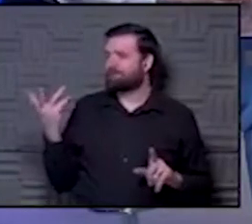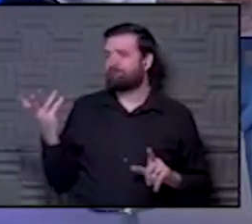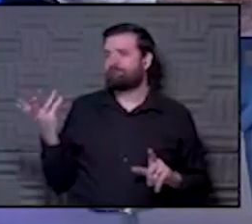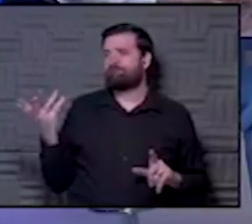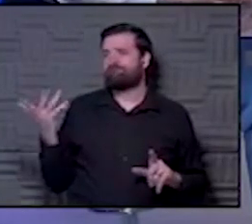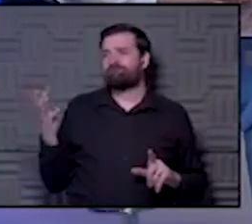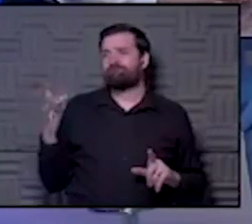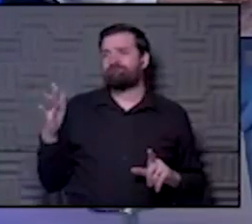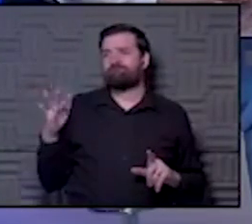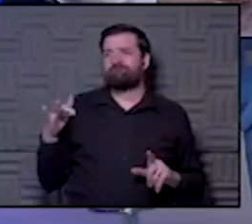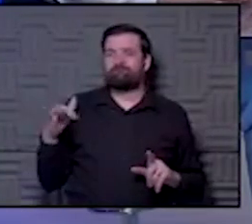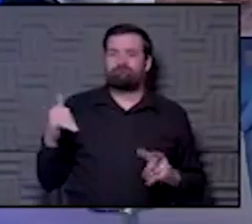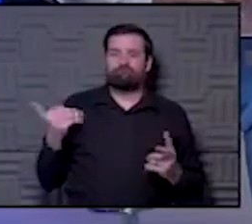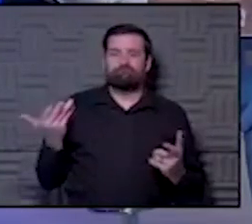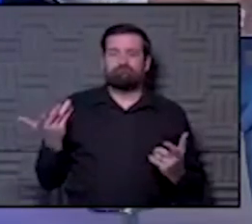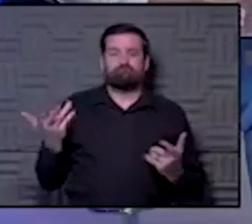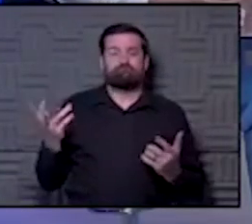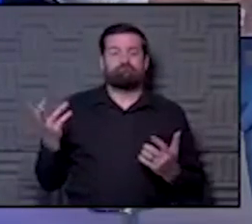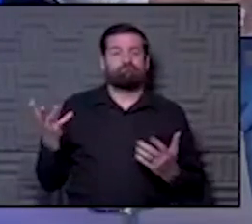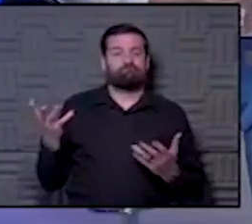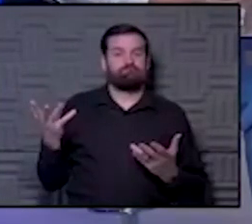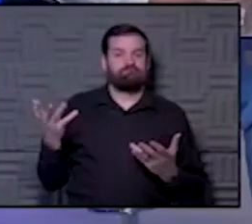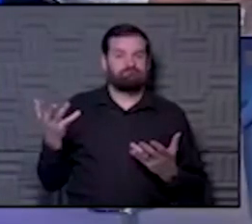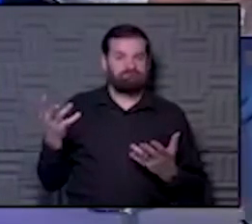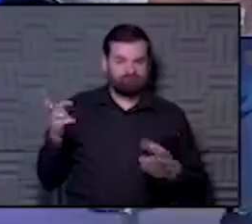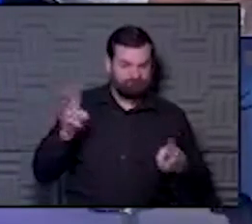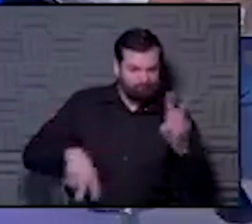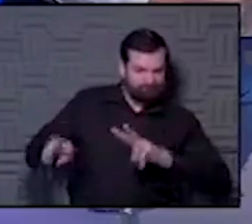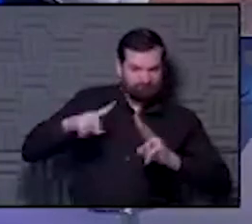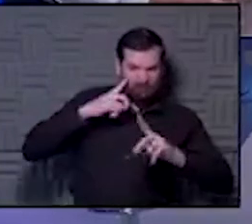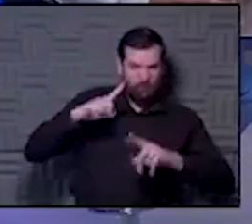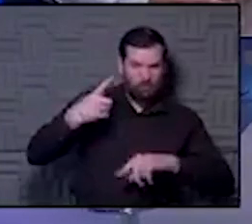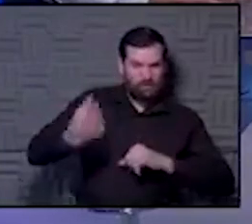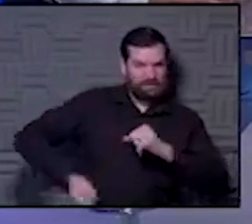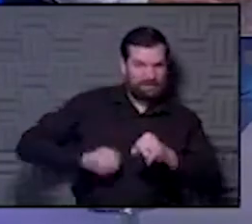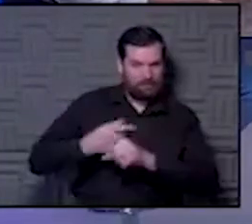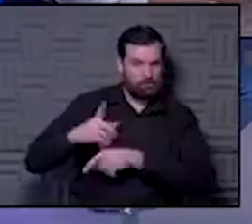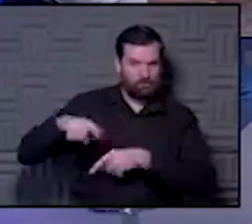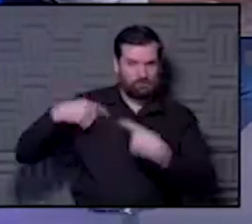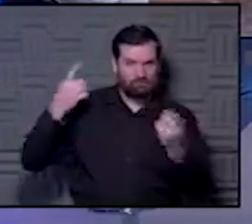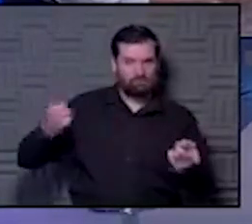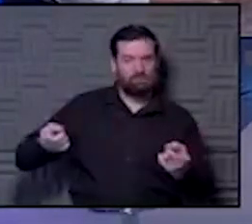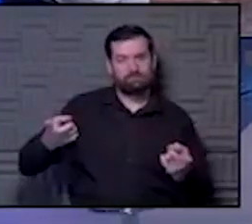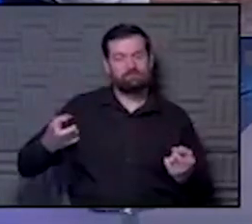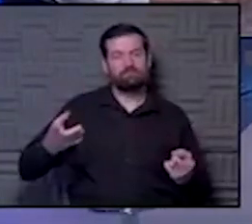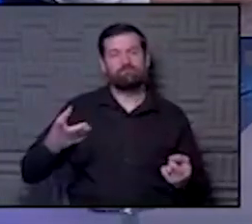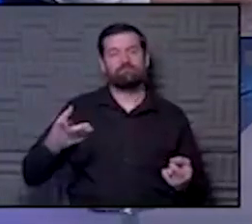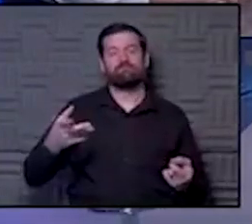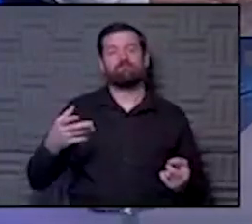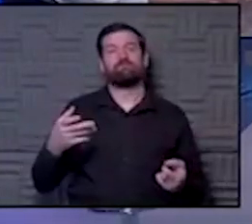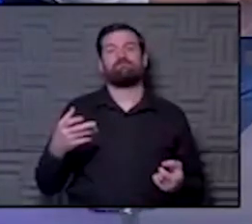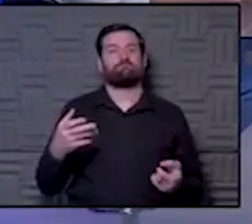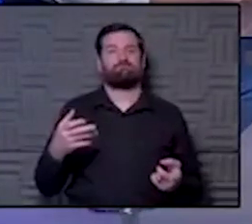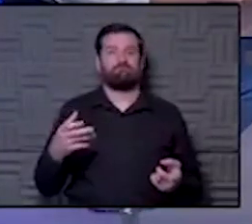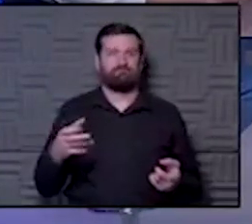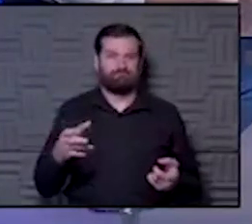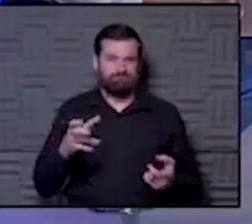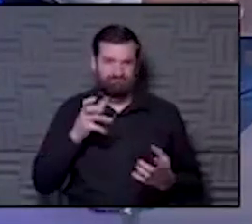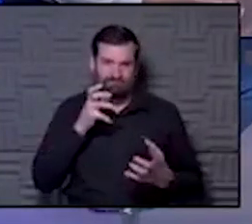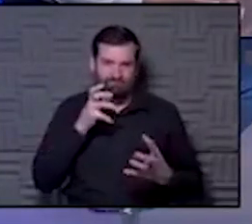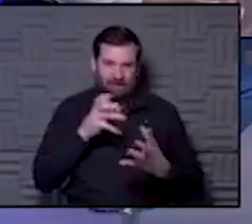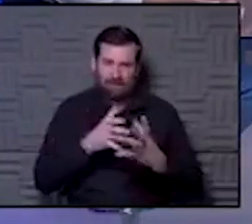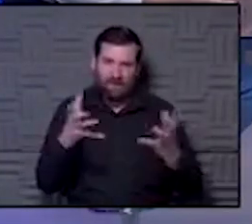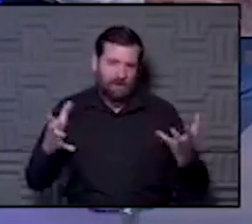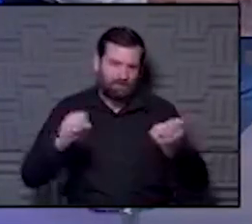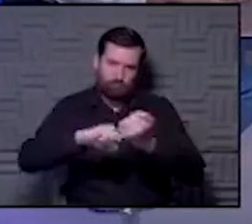you know, observed for the past year, which is a very little infrastructure to